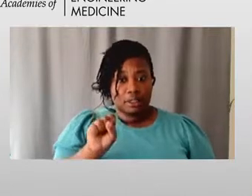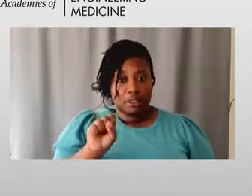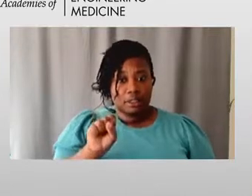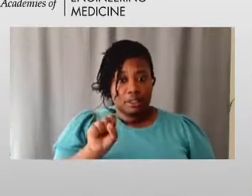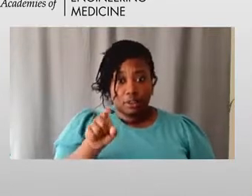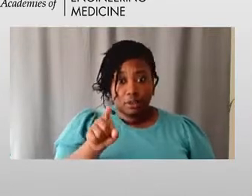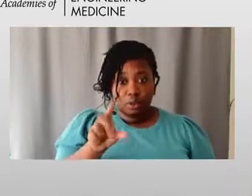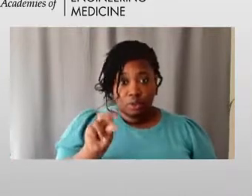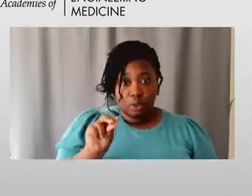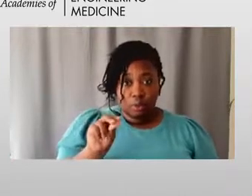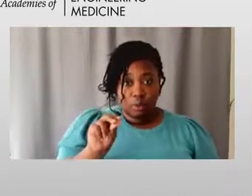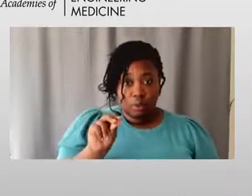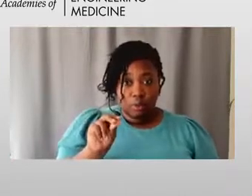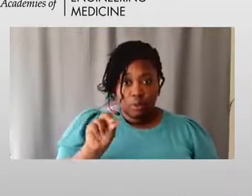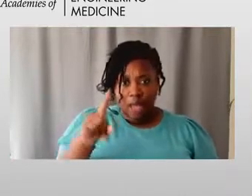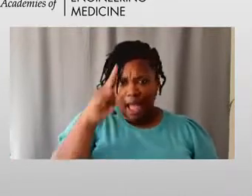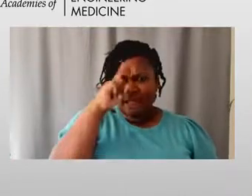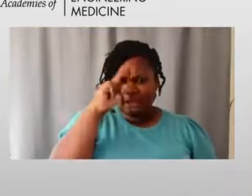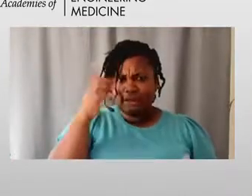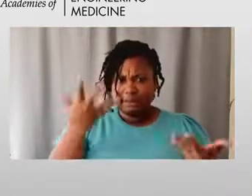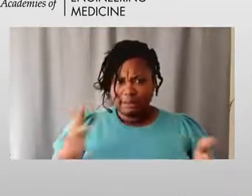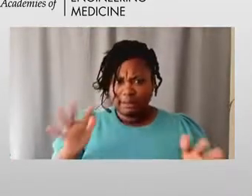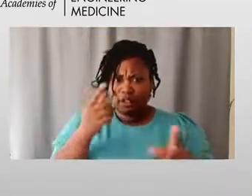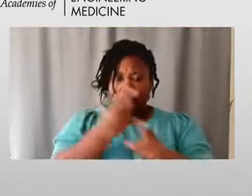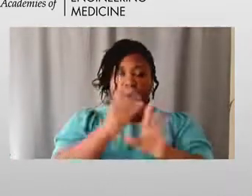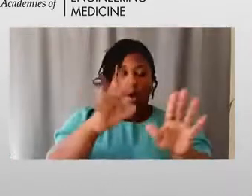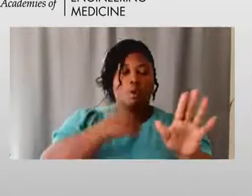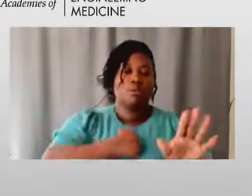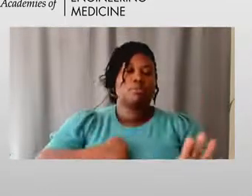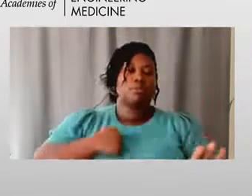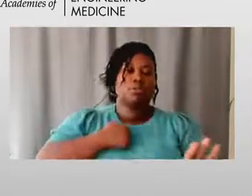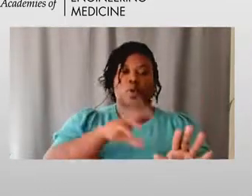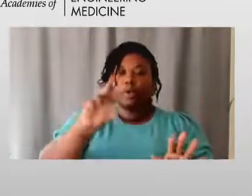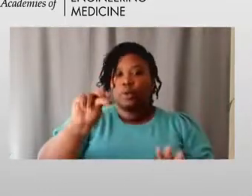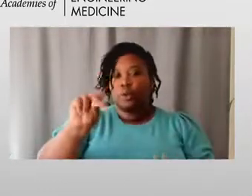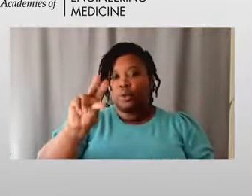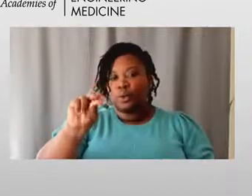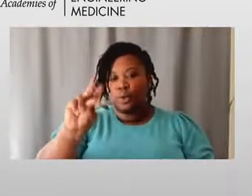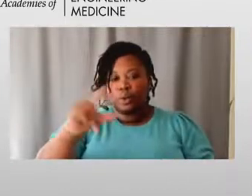No. I think that's it, right? I'm sorry. No, it's not.